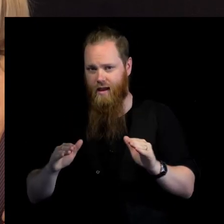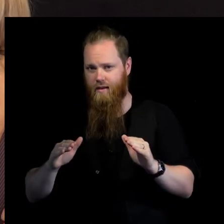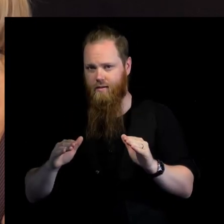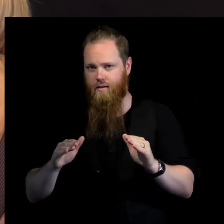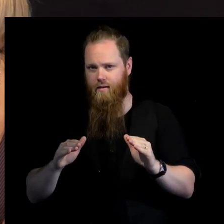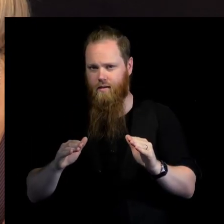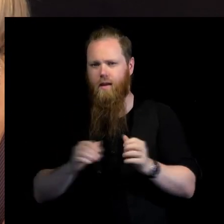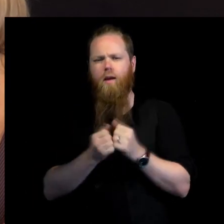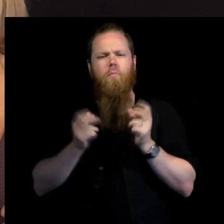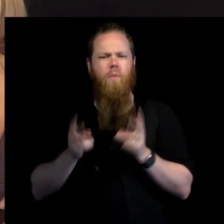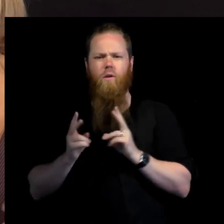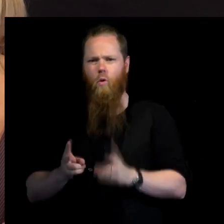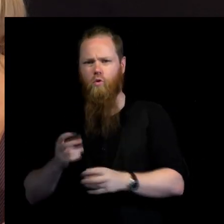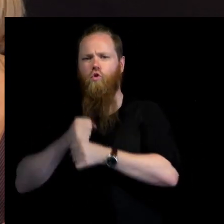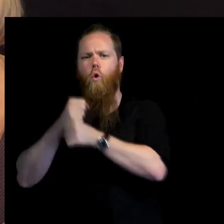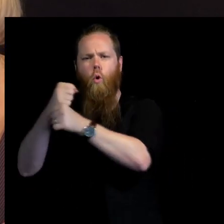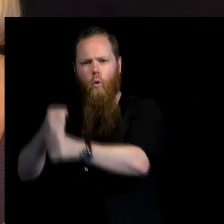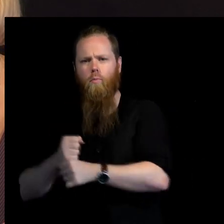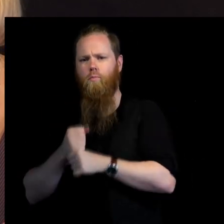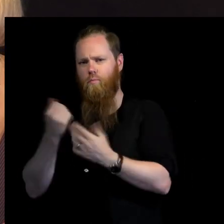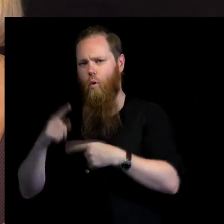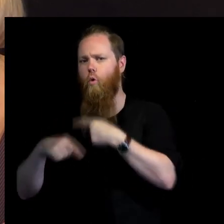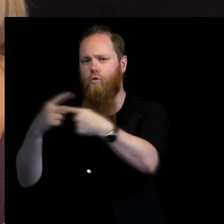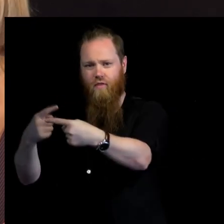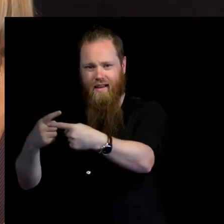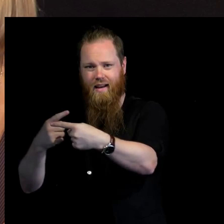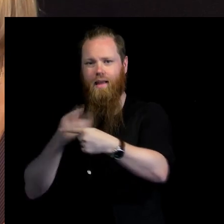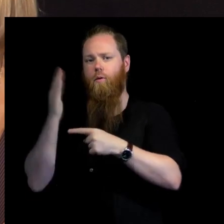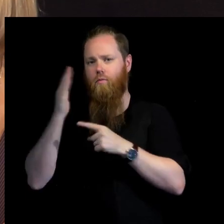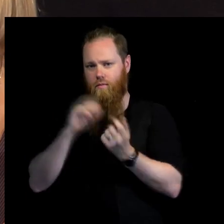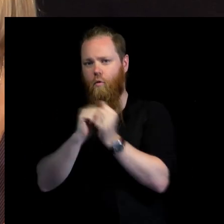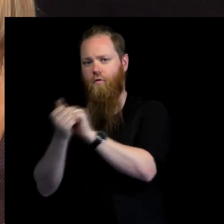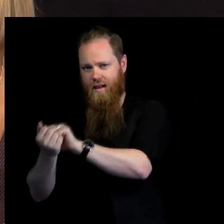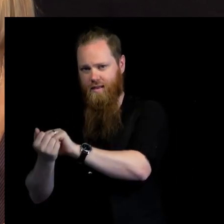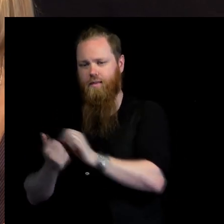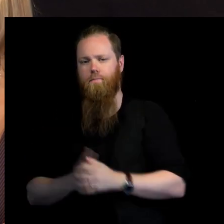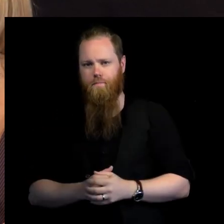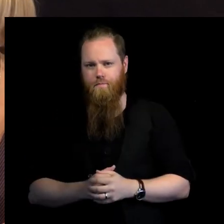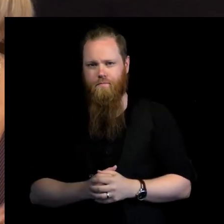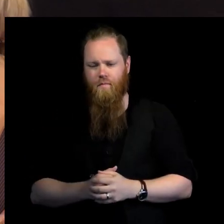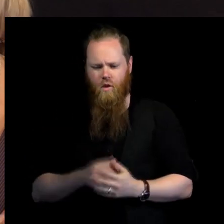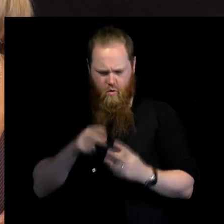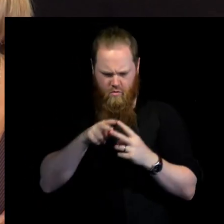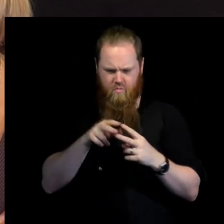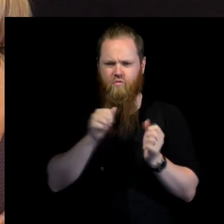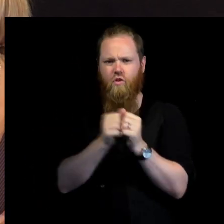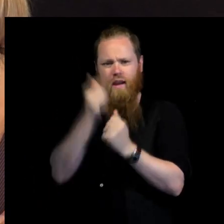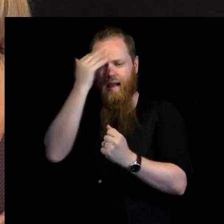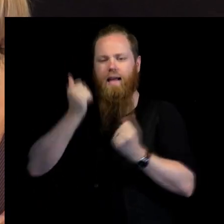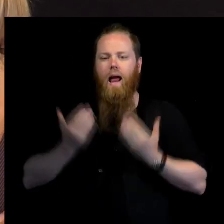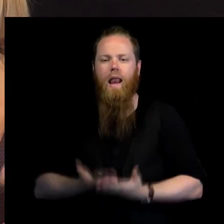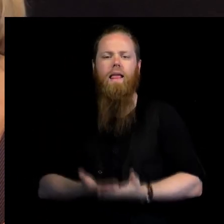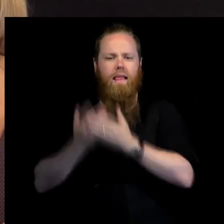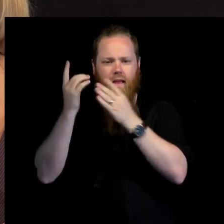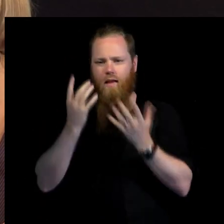to sustainable development and of course then also climate change, is actually something that can help countries to develop and